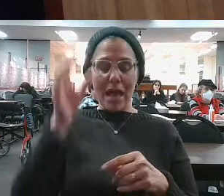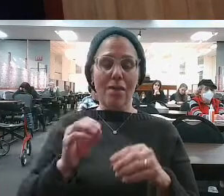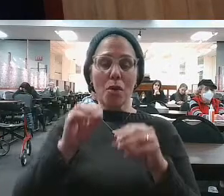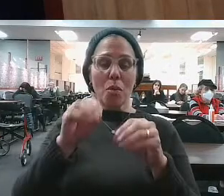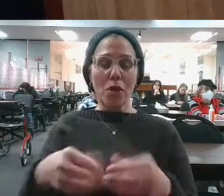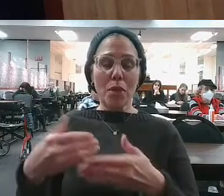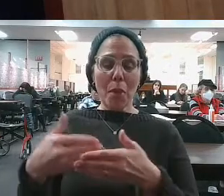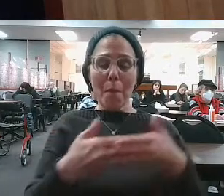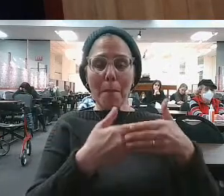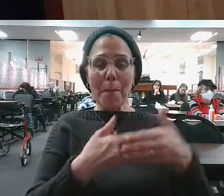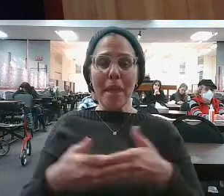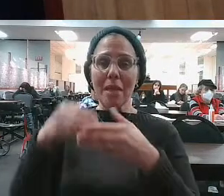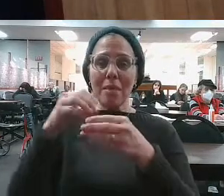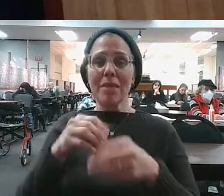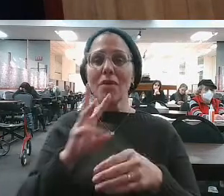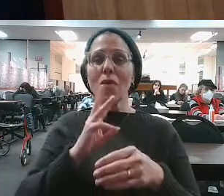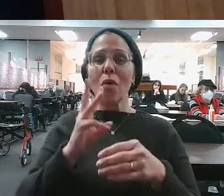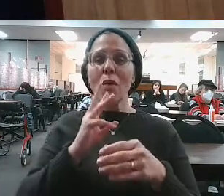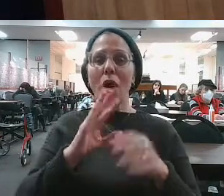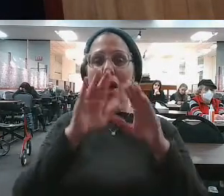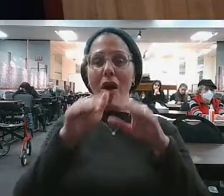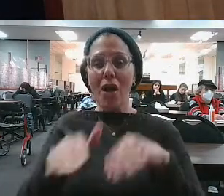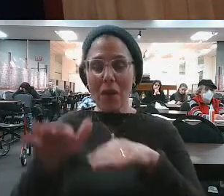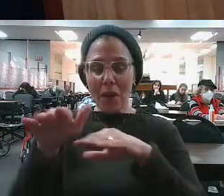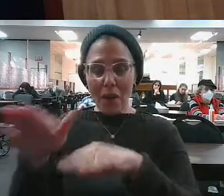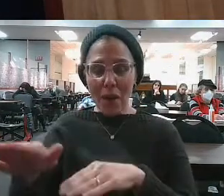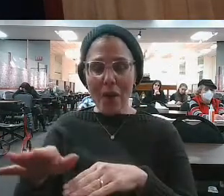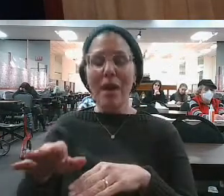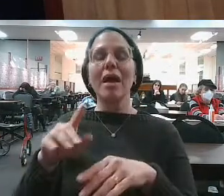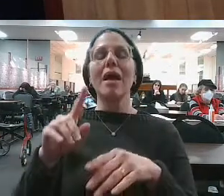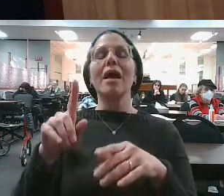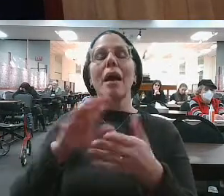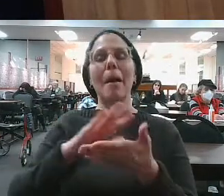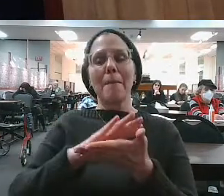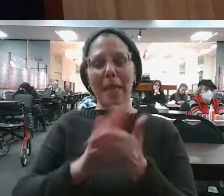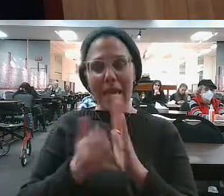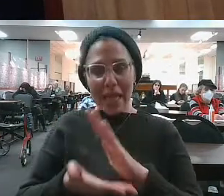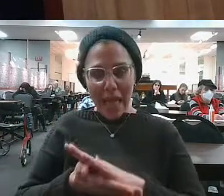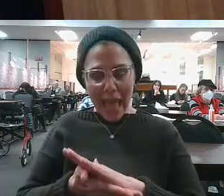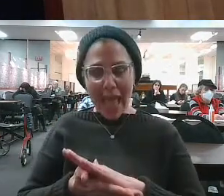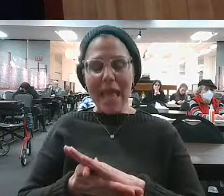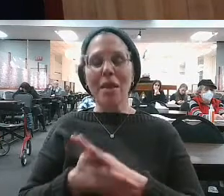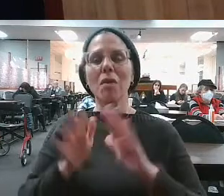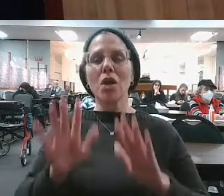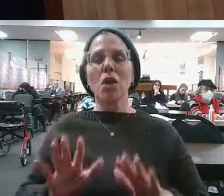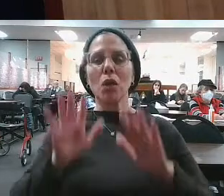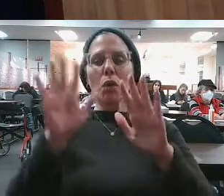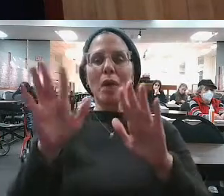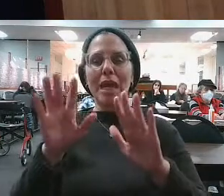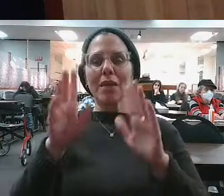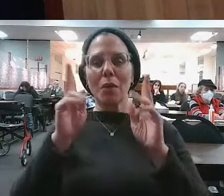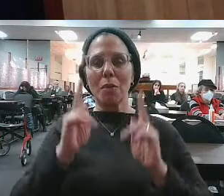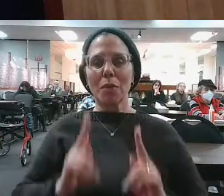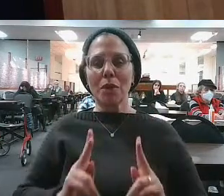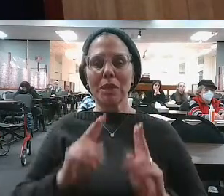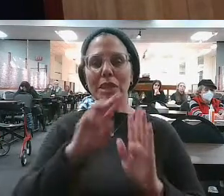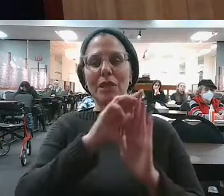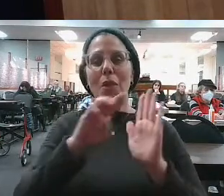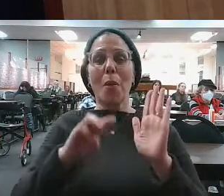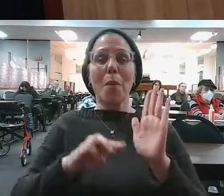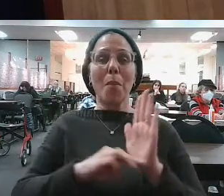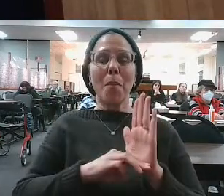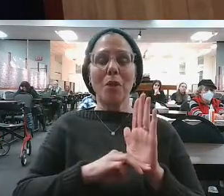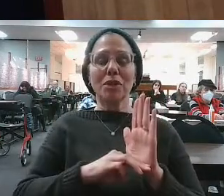of the crushing of the olive, that ultimately, again, he became who he was. You know, I'll end up with something amazing. There was a fascinating